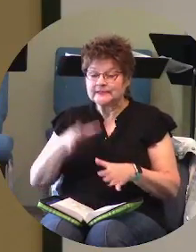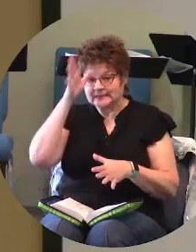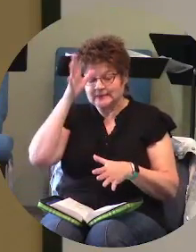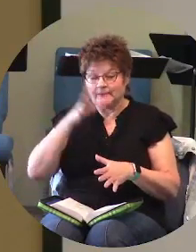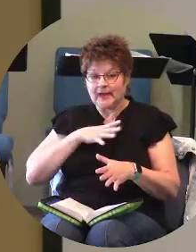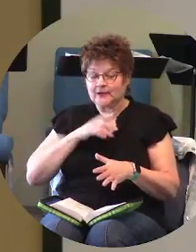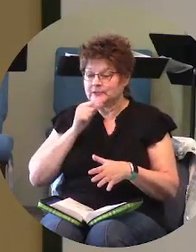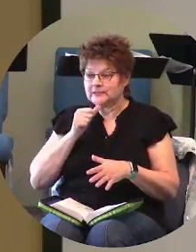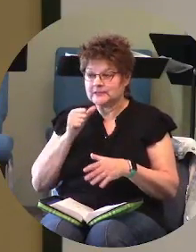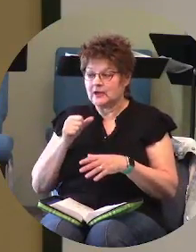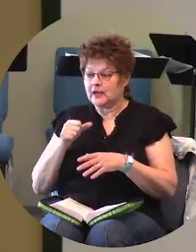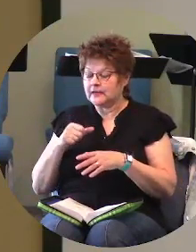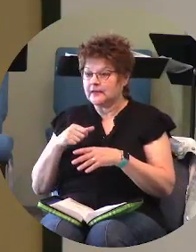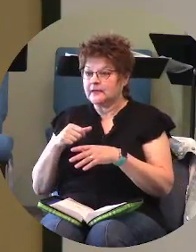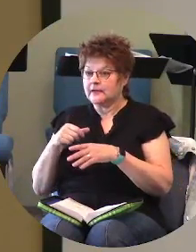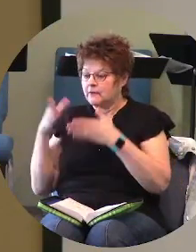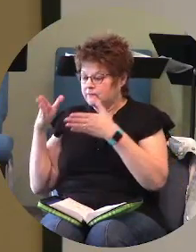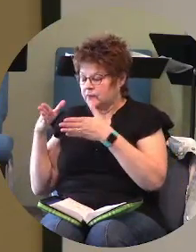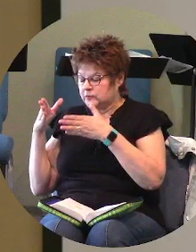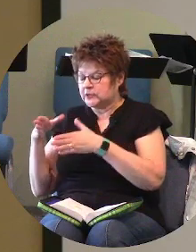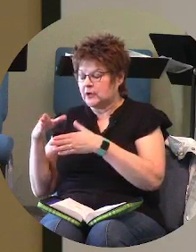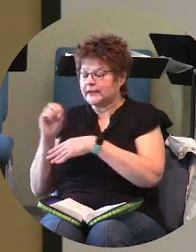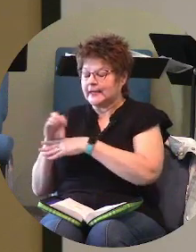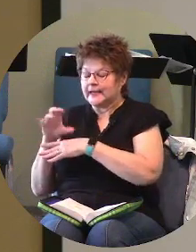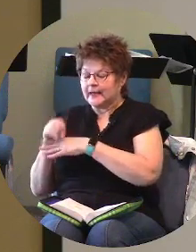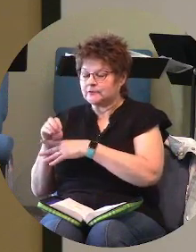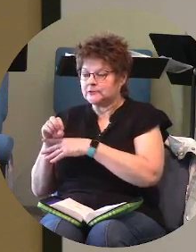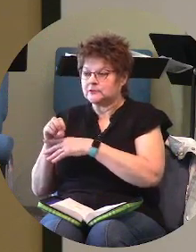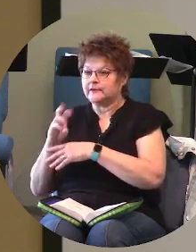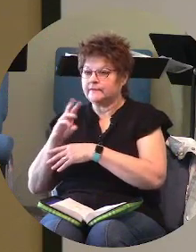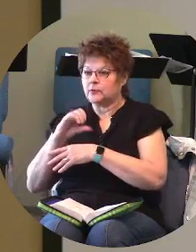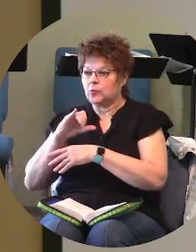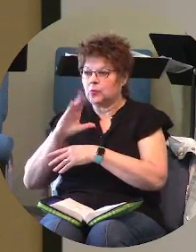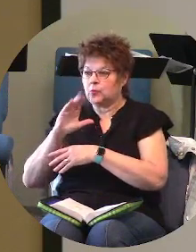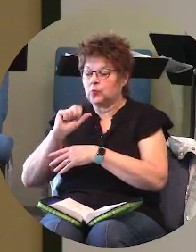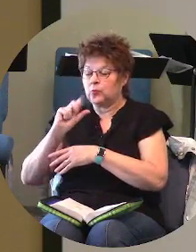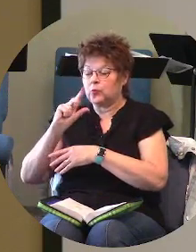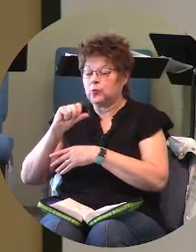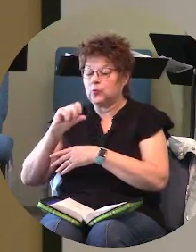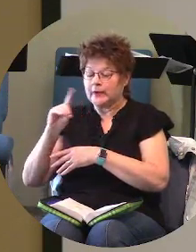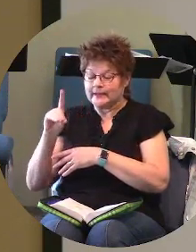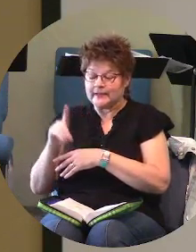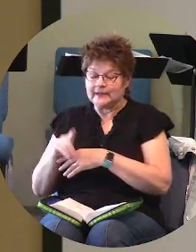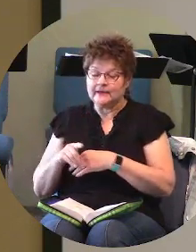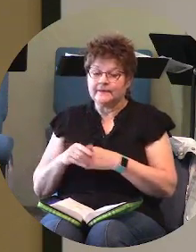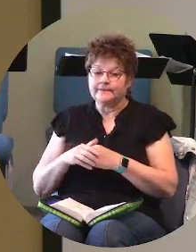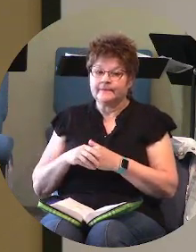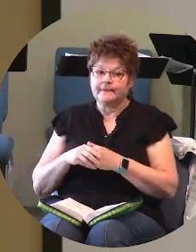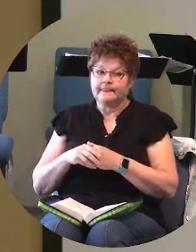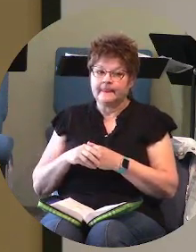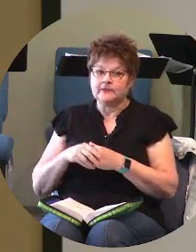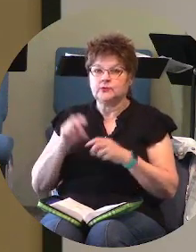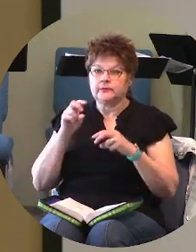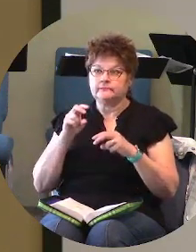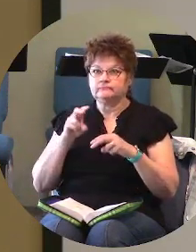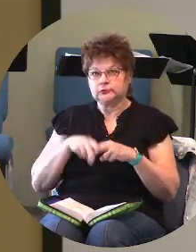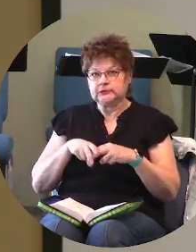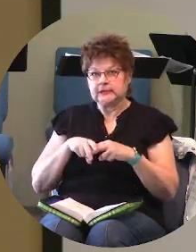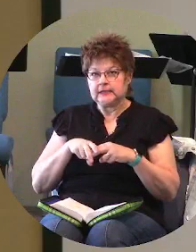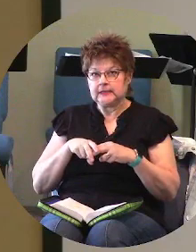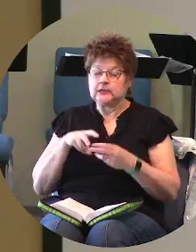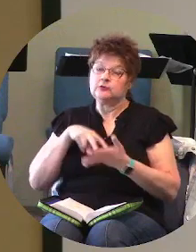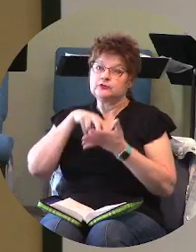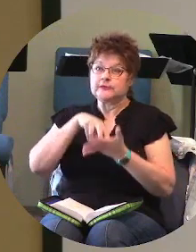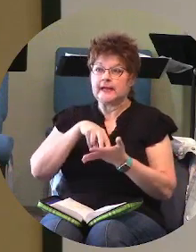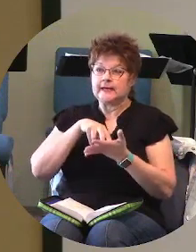the counsel of the wicked so that would be step one we can kind of do a sitting thing you're standing you're you're you're